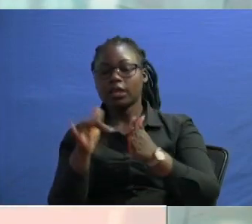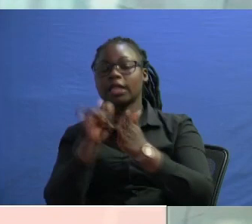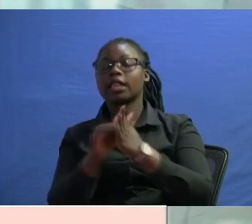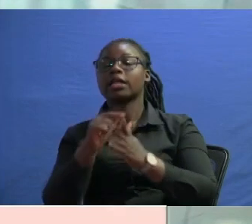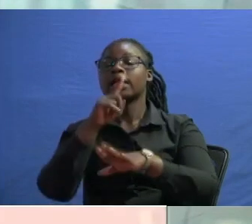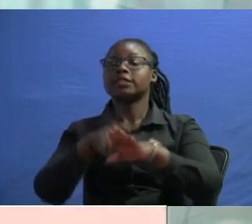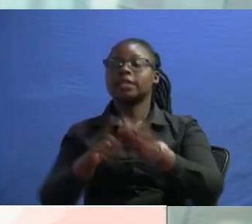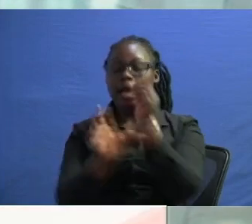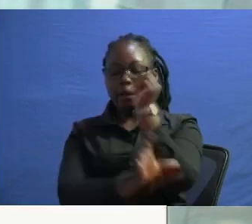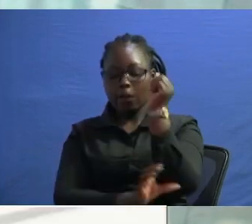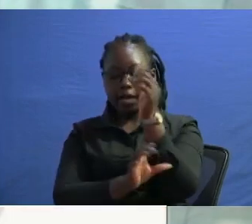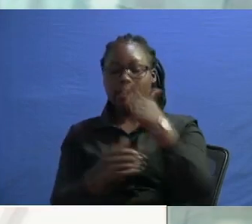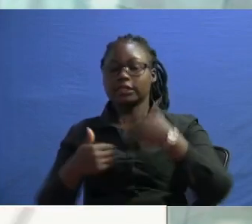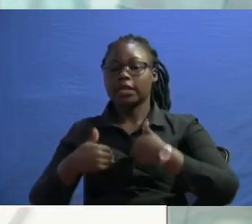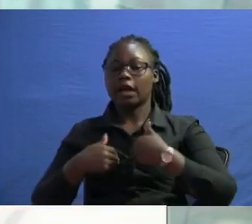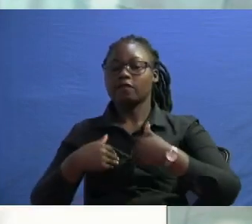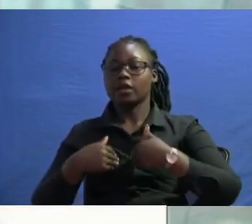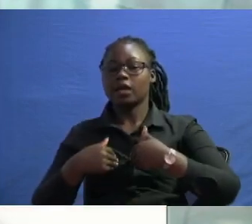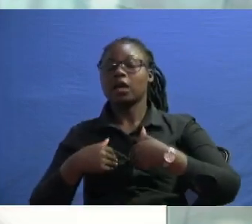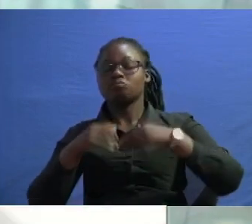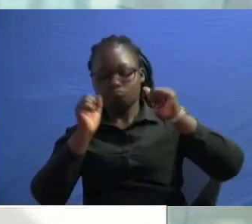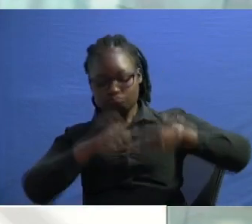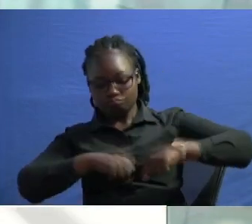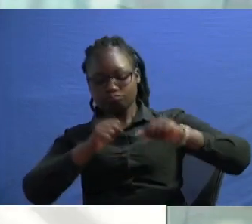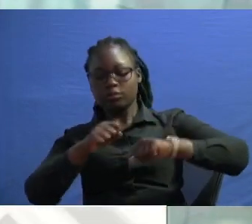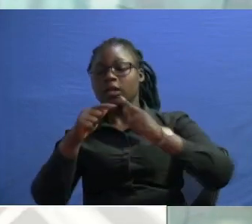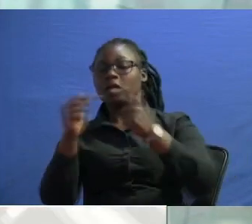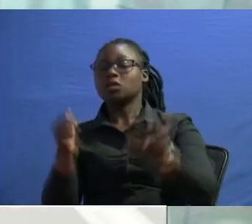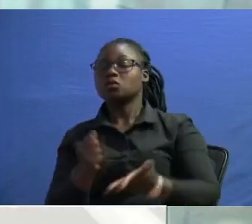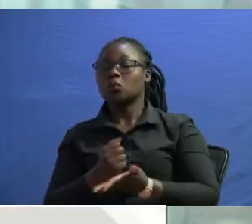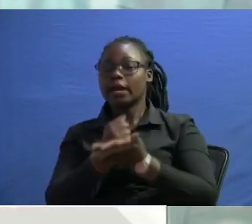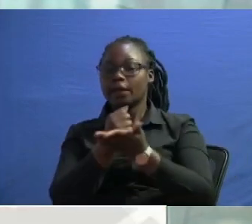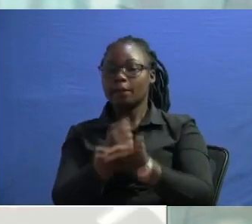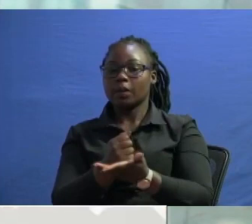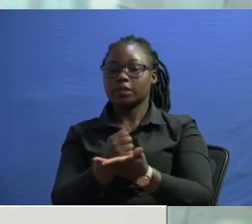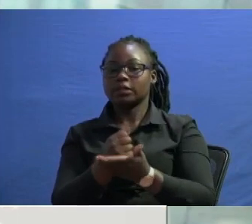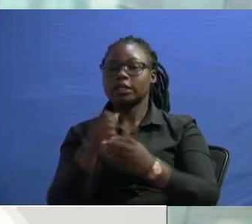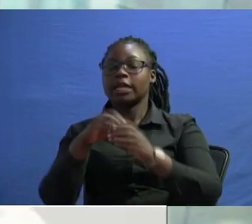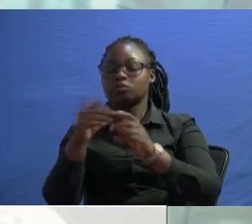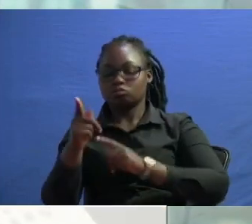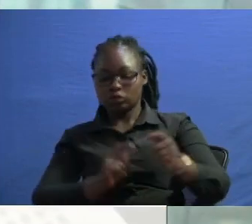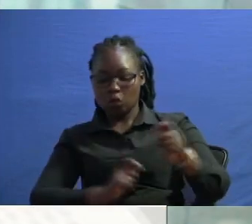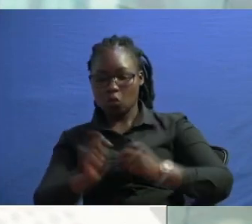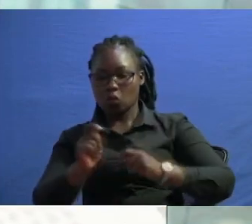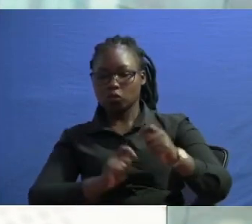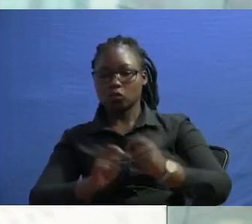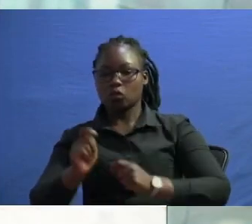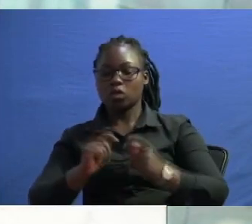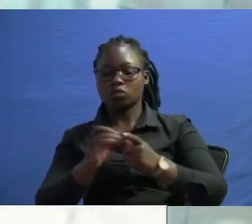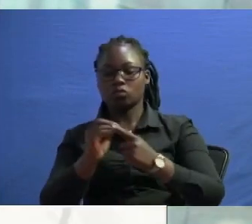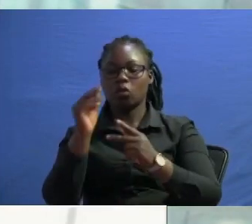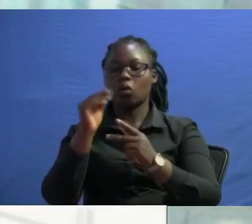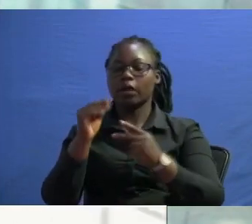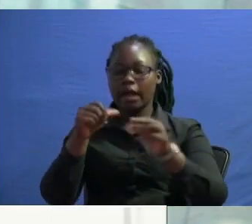country is having ability to assist in controlling or otherwise keeping